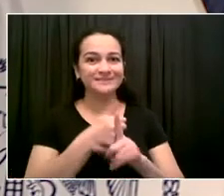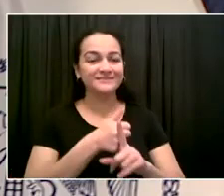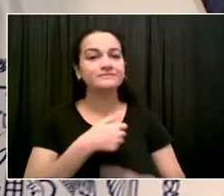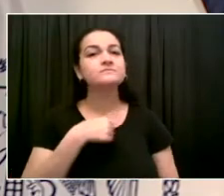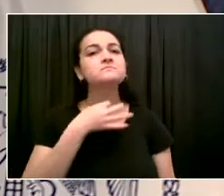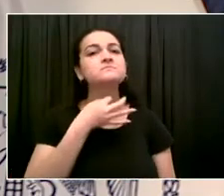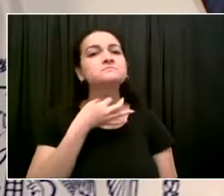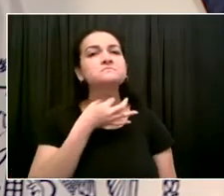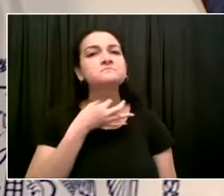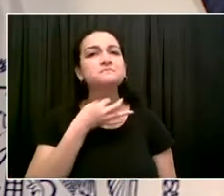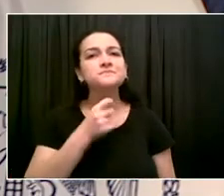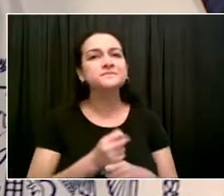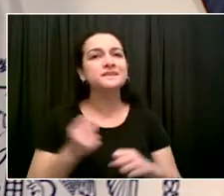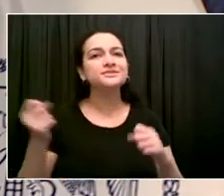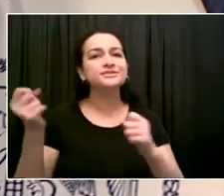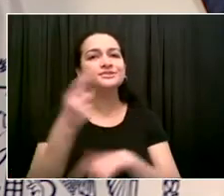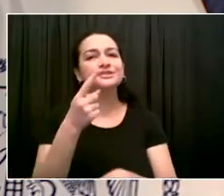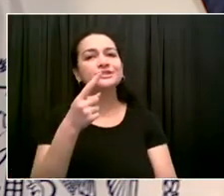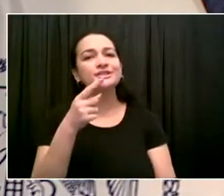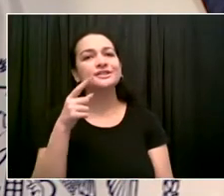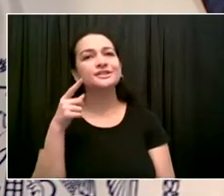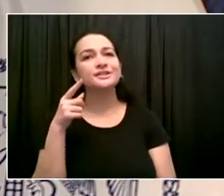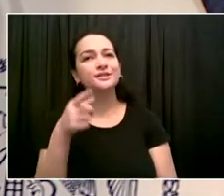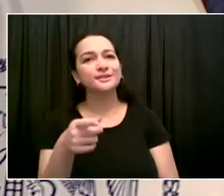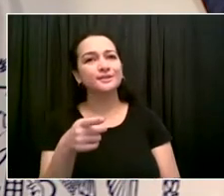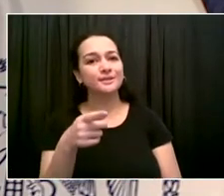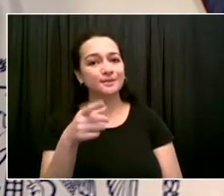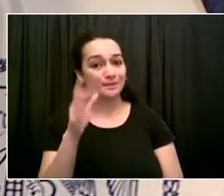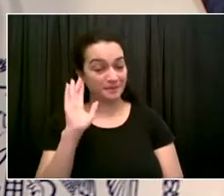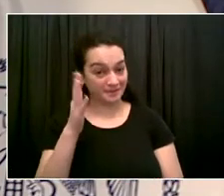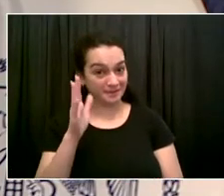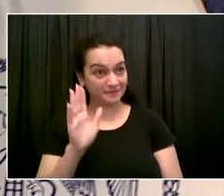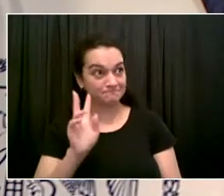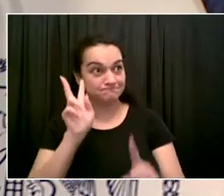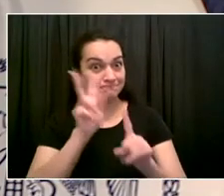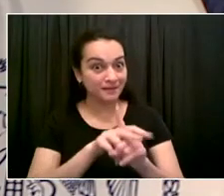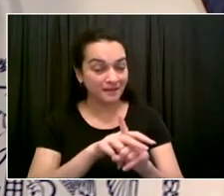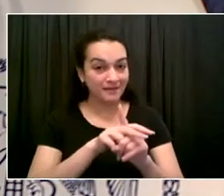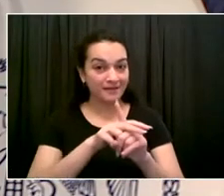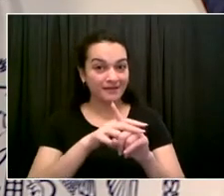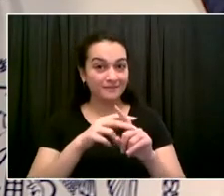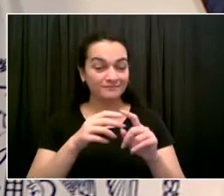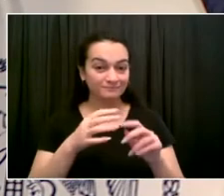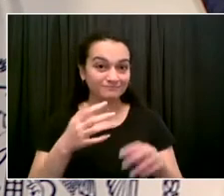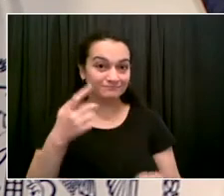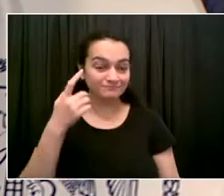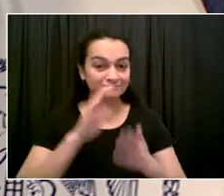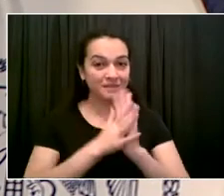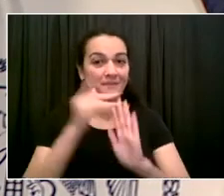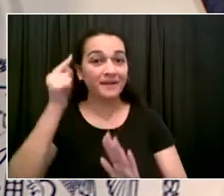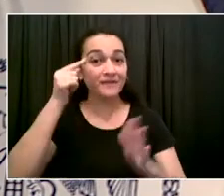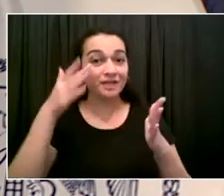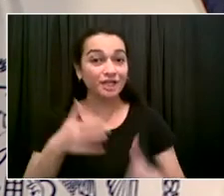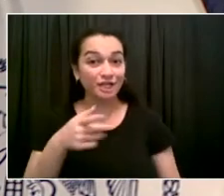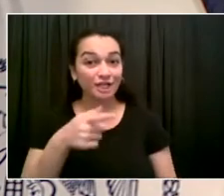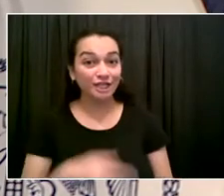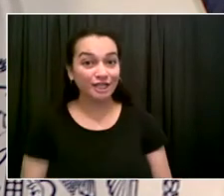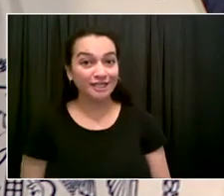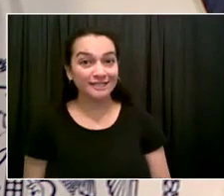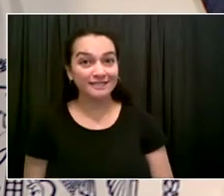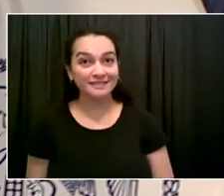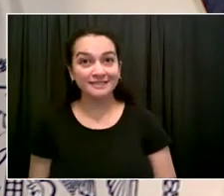haven't ruled in or ruled out anything. I have not made any decisions about the future. As you can tell right now,